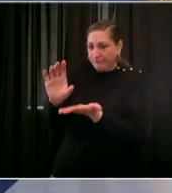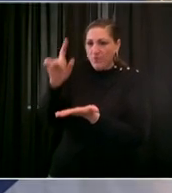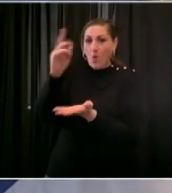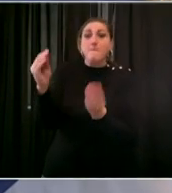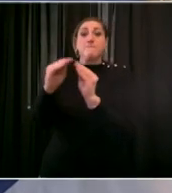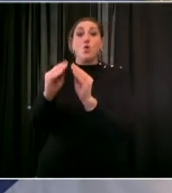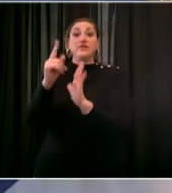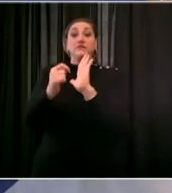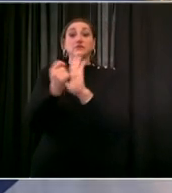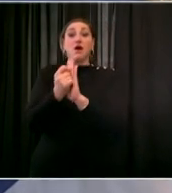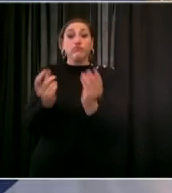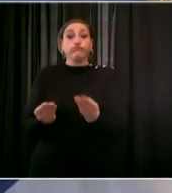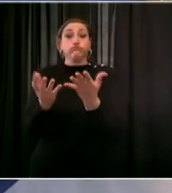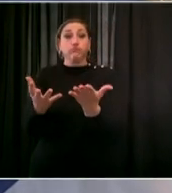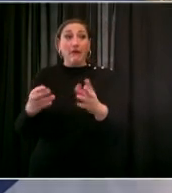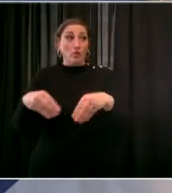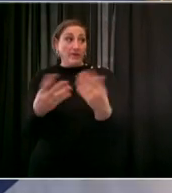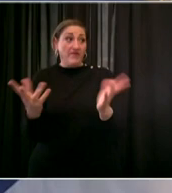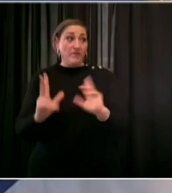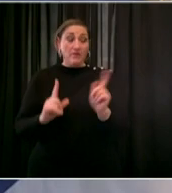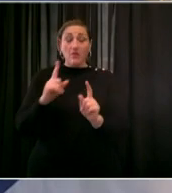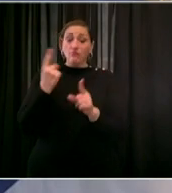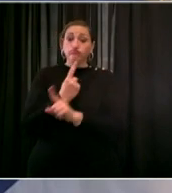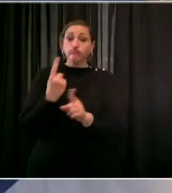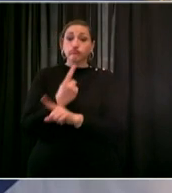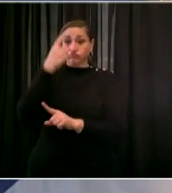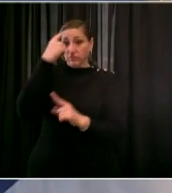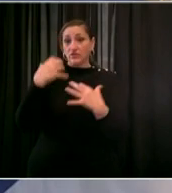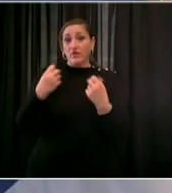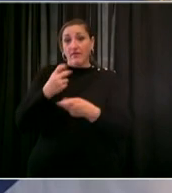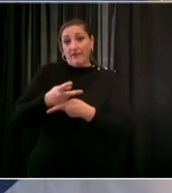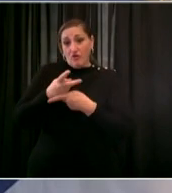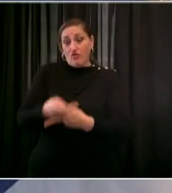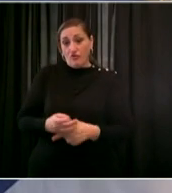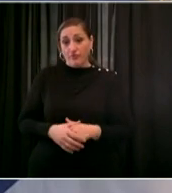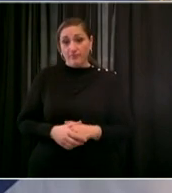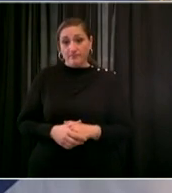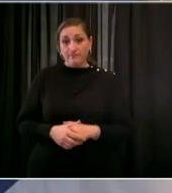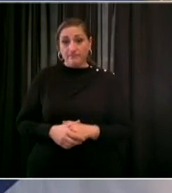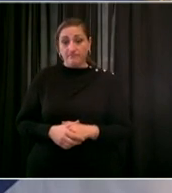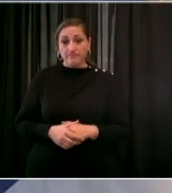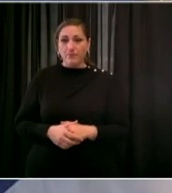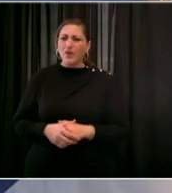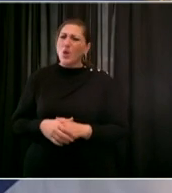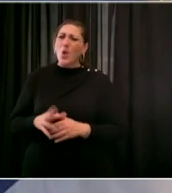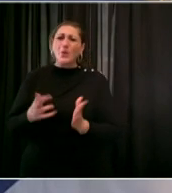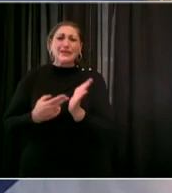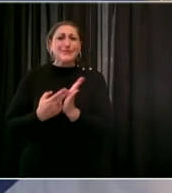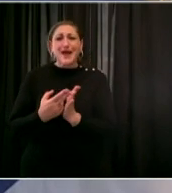and progress in mental health care we need to be honest there are more jordans out there